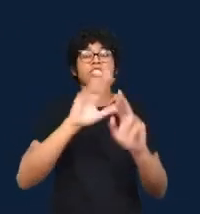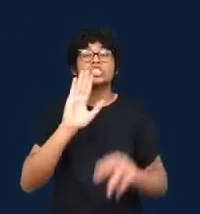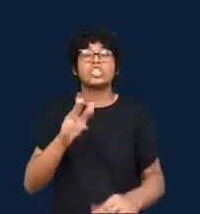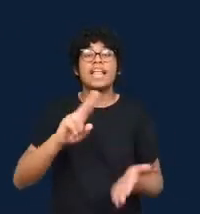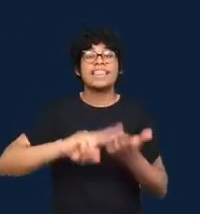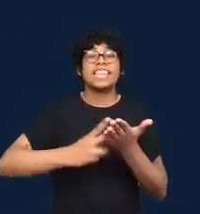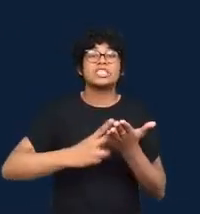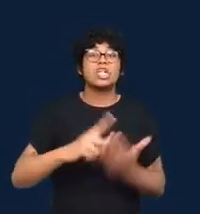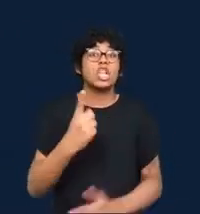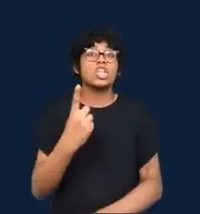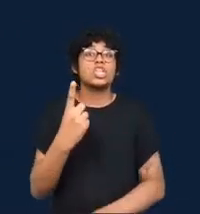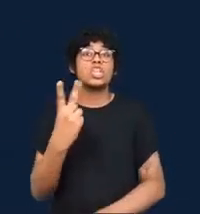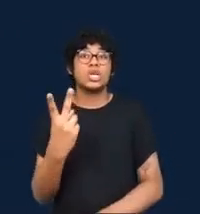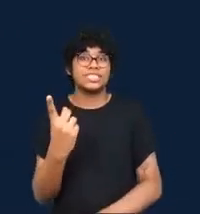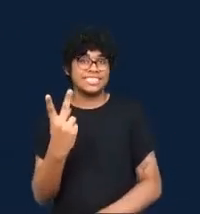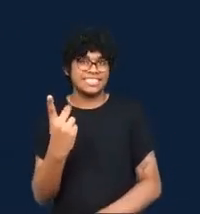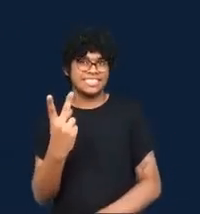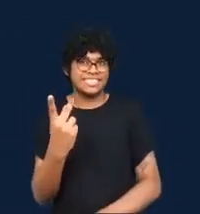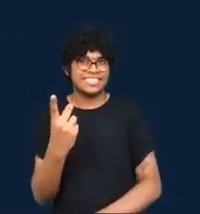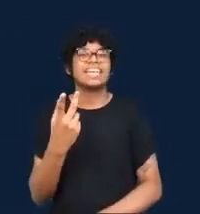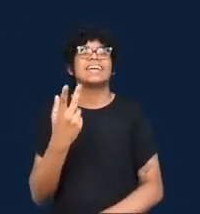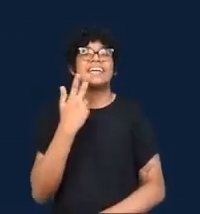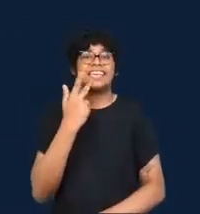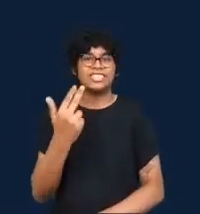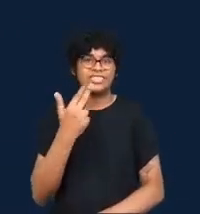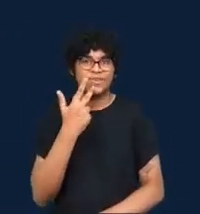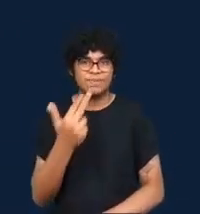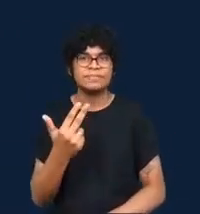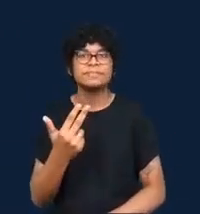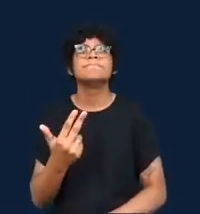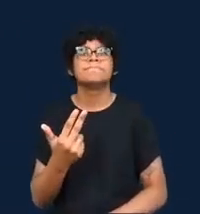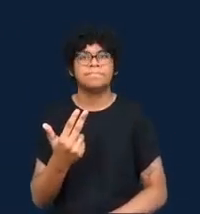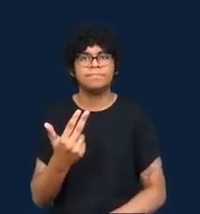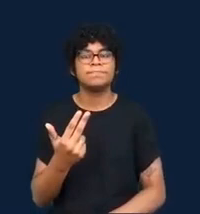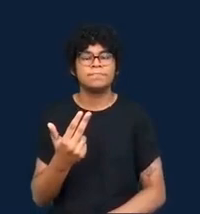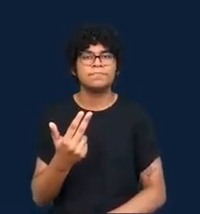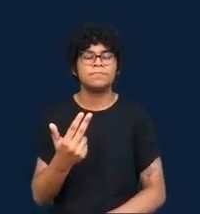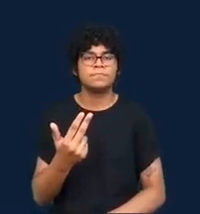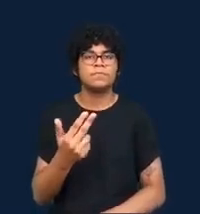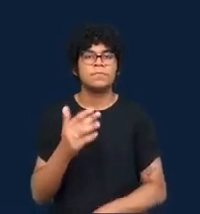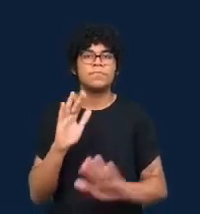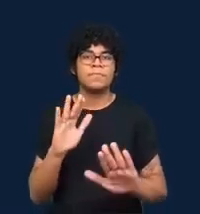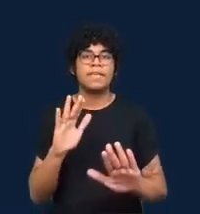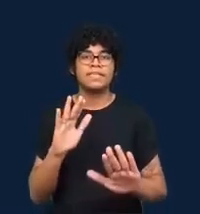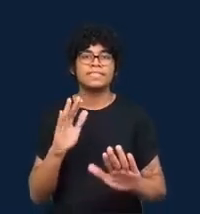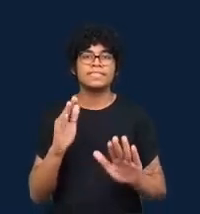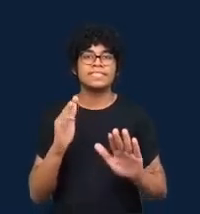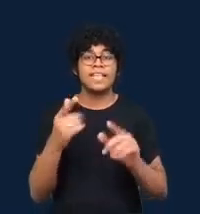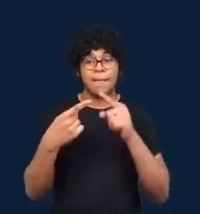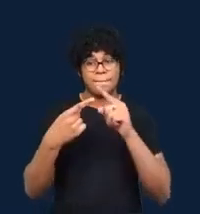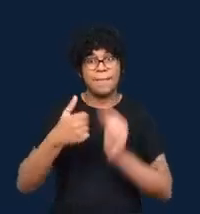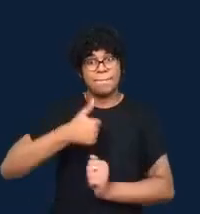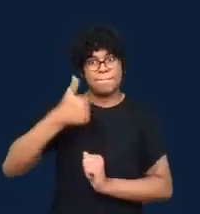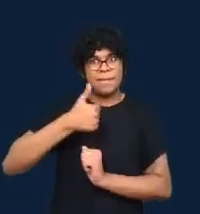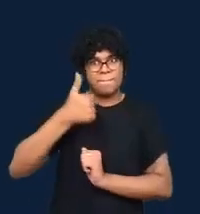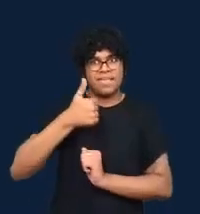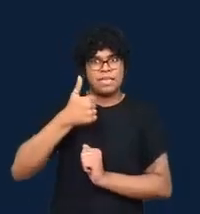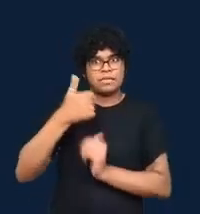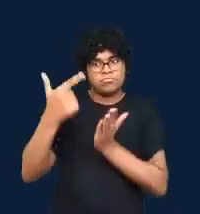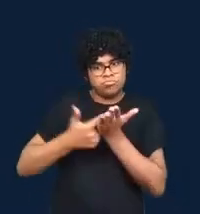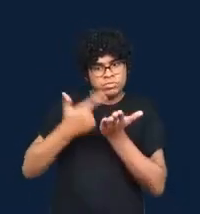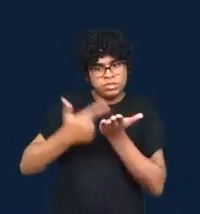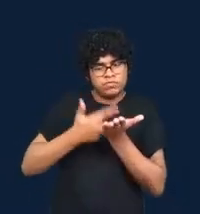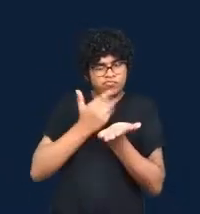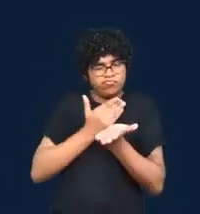And what the 2012 edition did was really to capture the enthusiasm associated